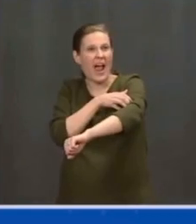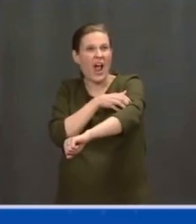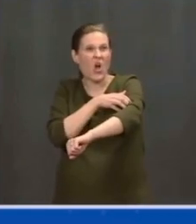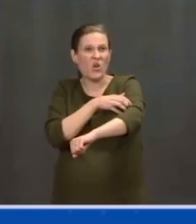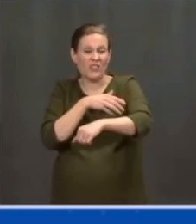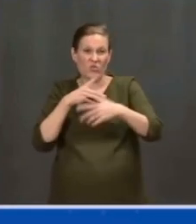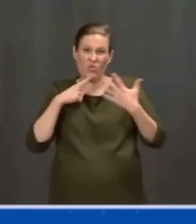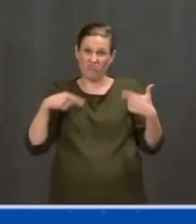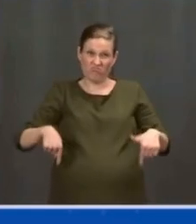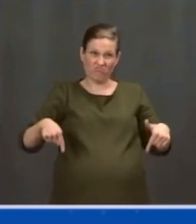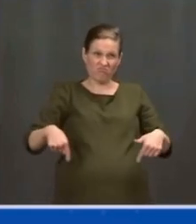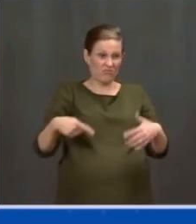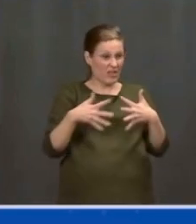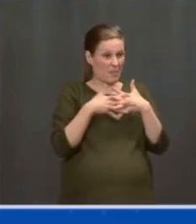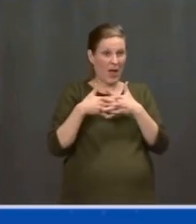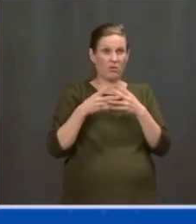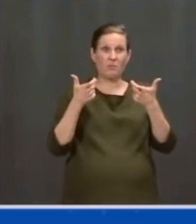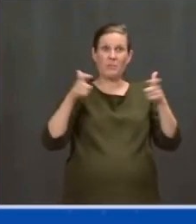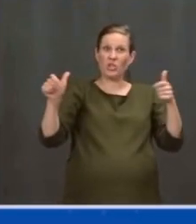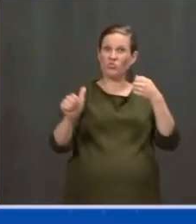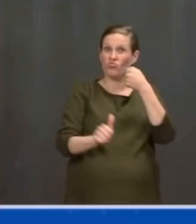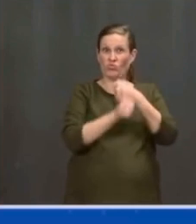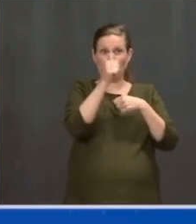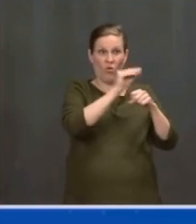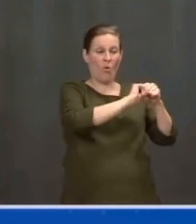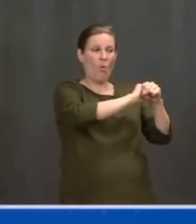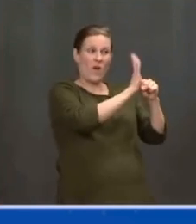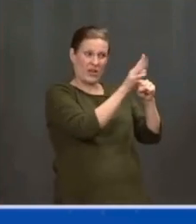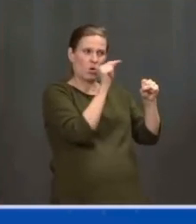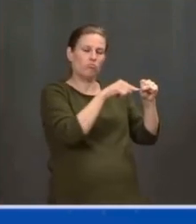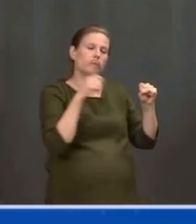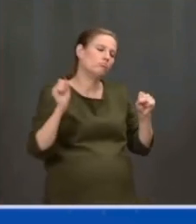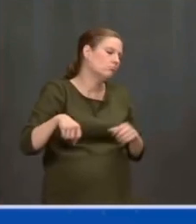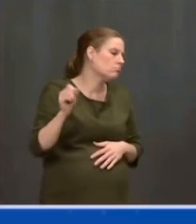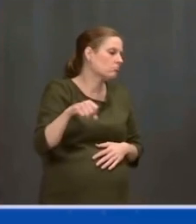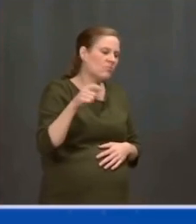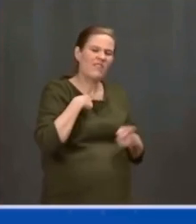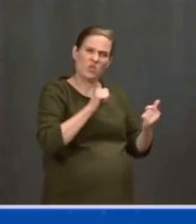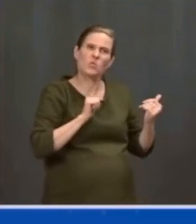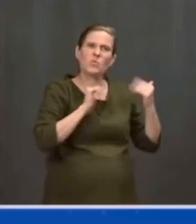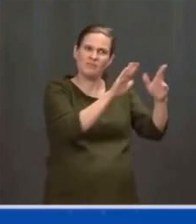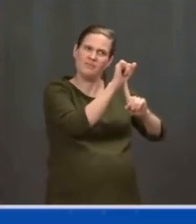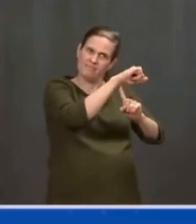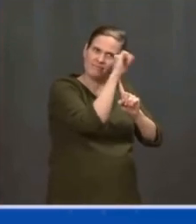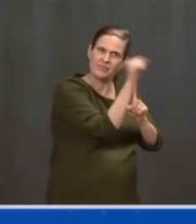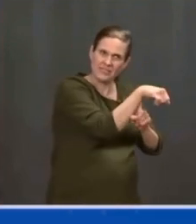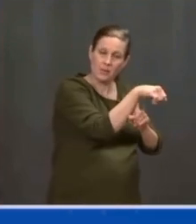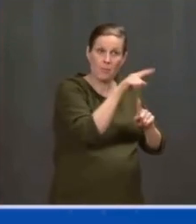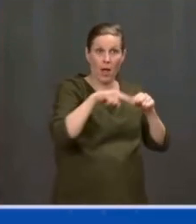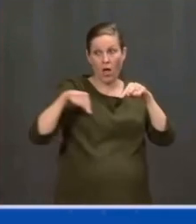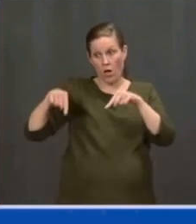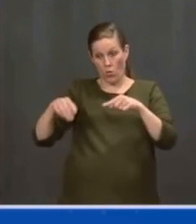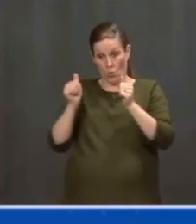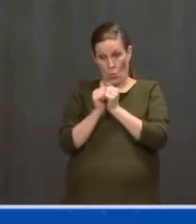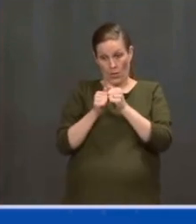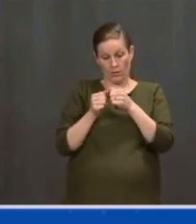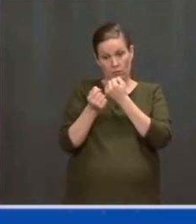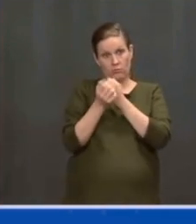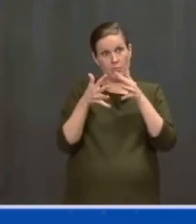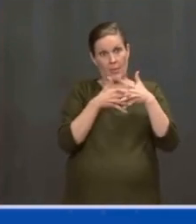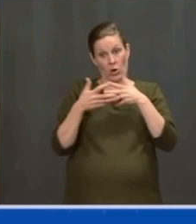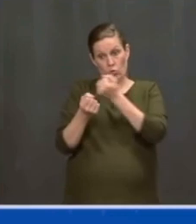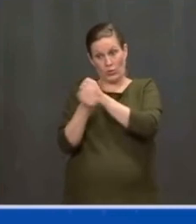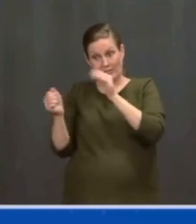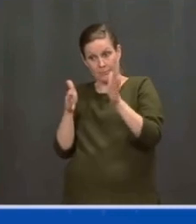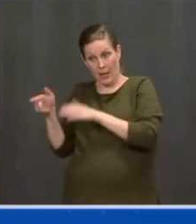That's what we'll do. All together, along with the American Rescue Plan, the proposal I put forward will create millions of jobs